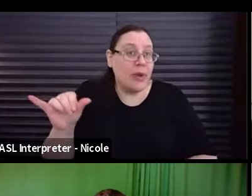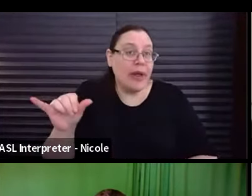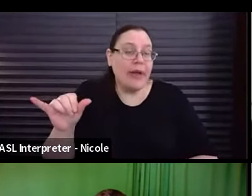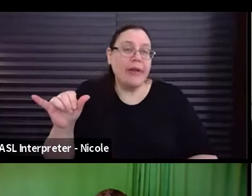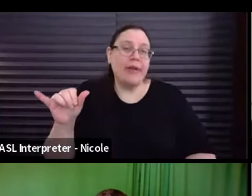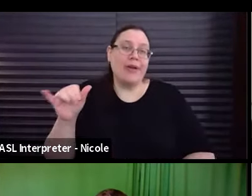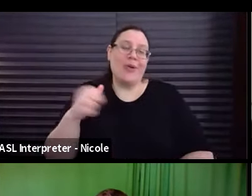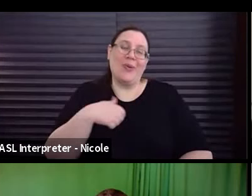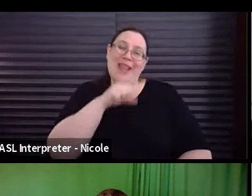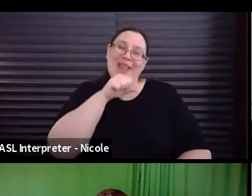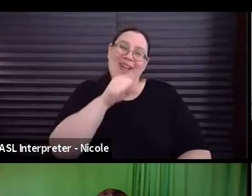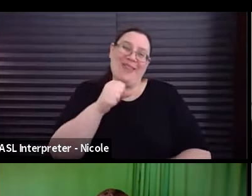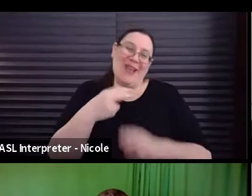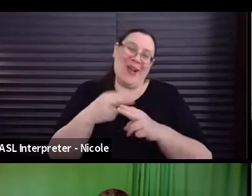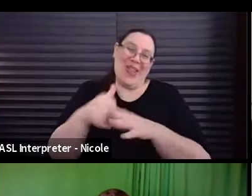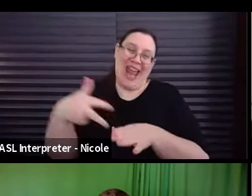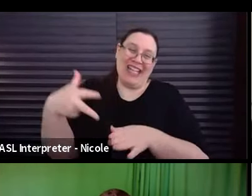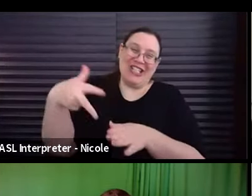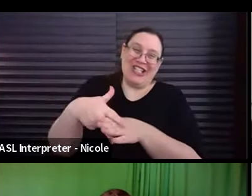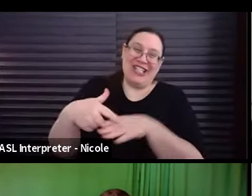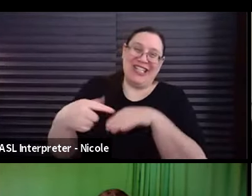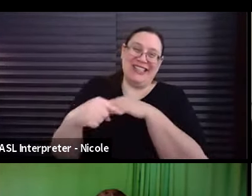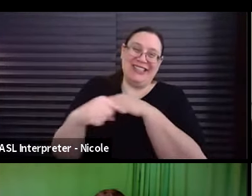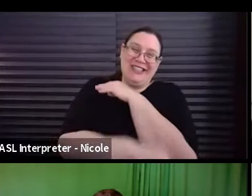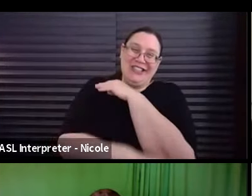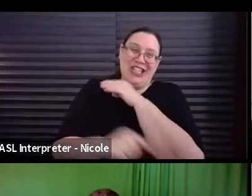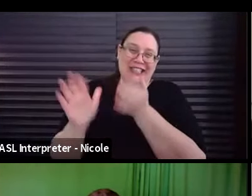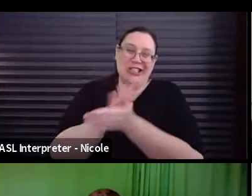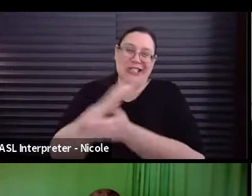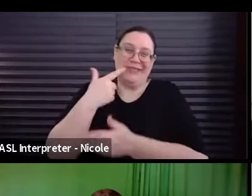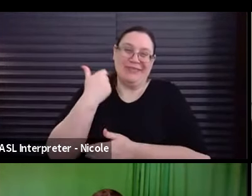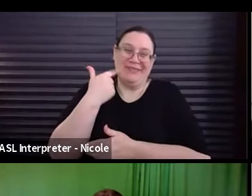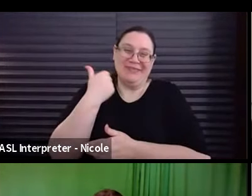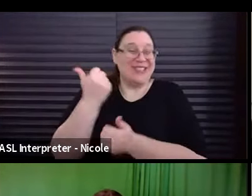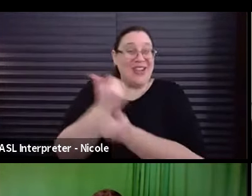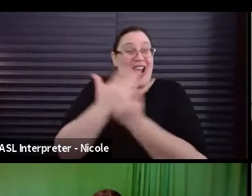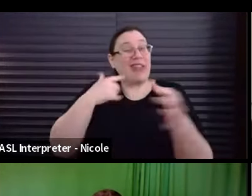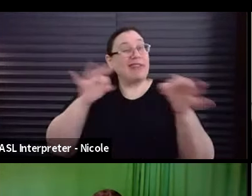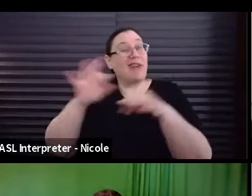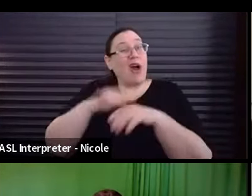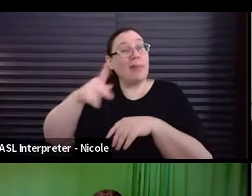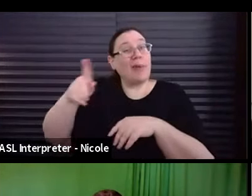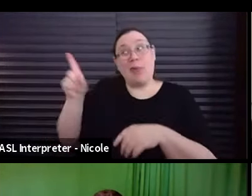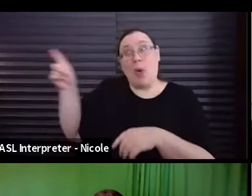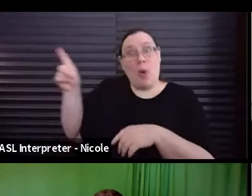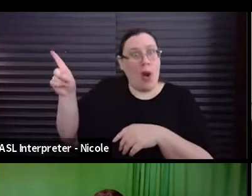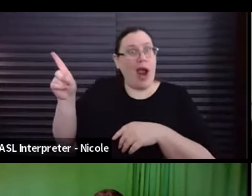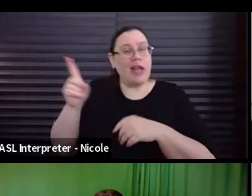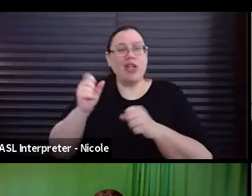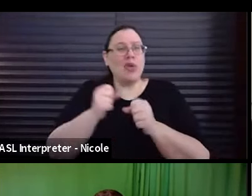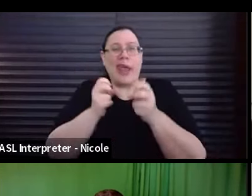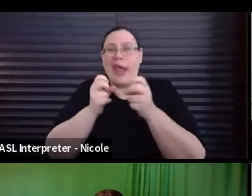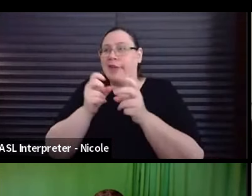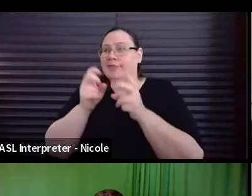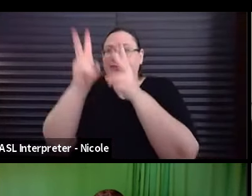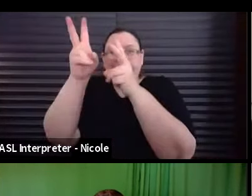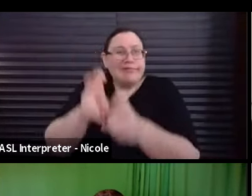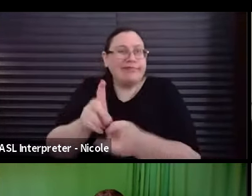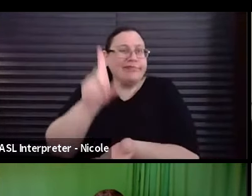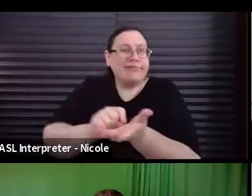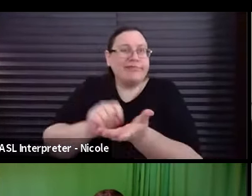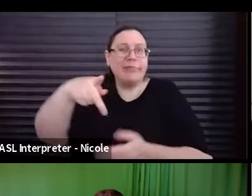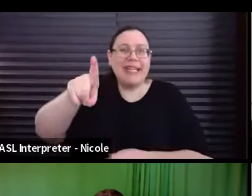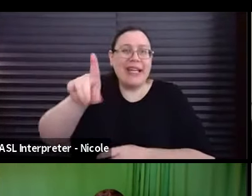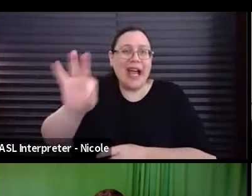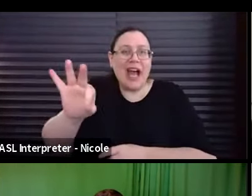lovingly as a cheat sheet. So everything that we've gone through on the slides, you can take that PDF, download it for yourself. You can even email it to your fellow